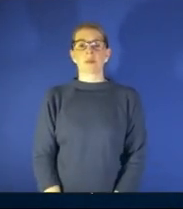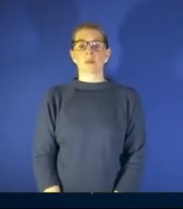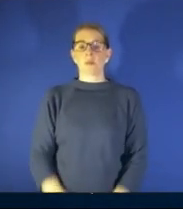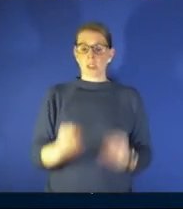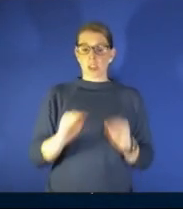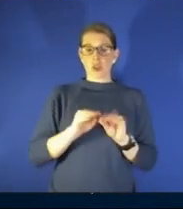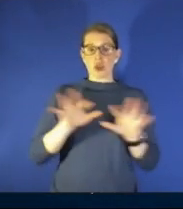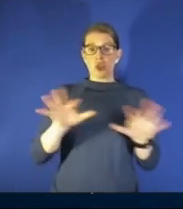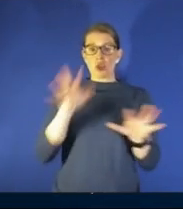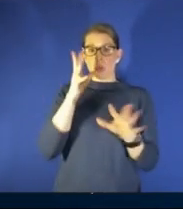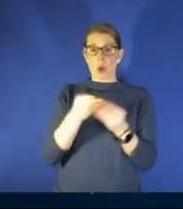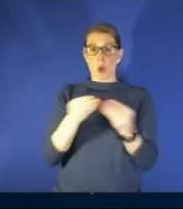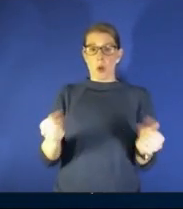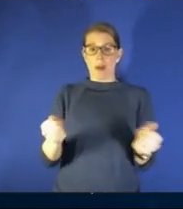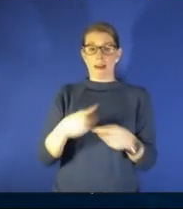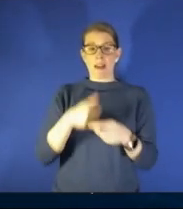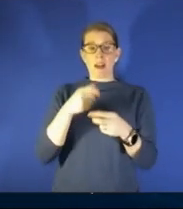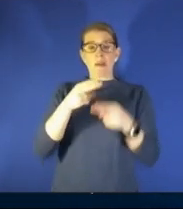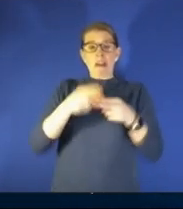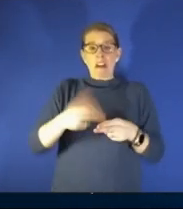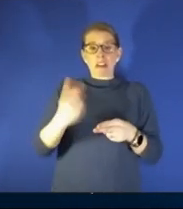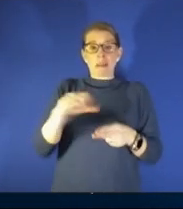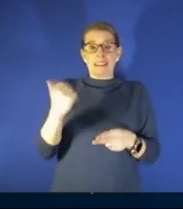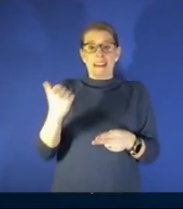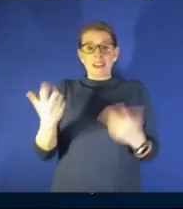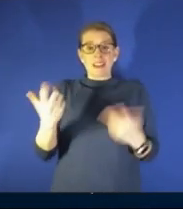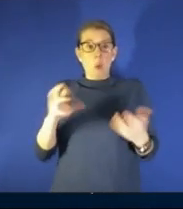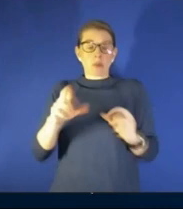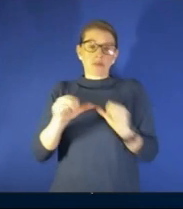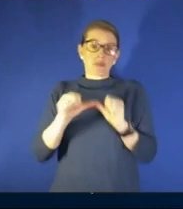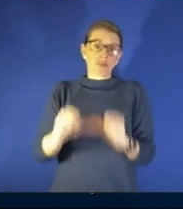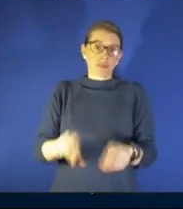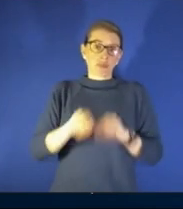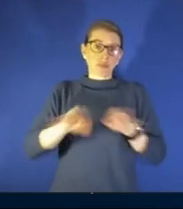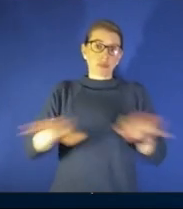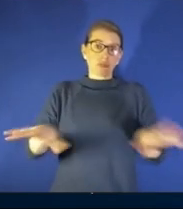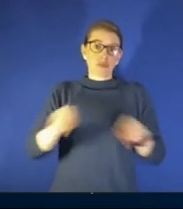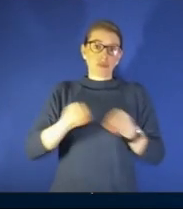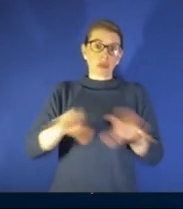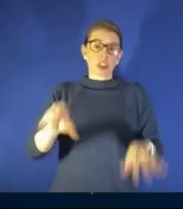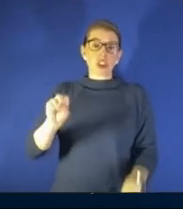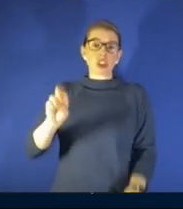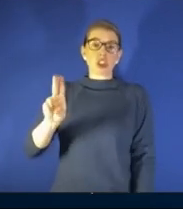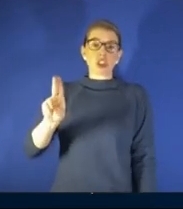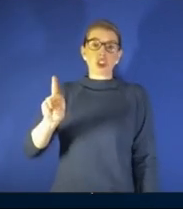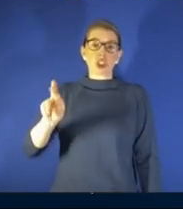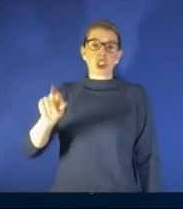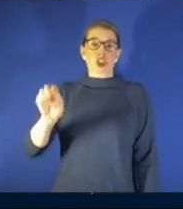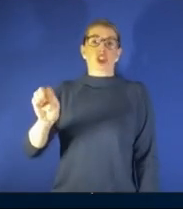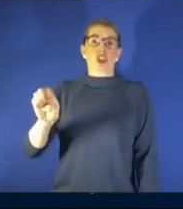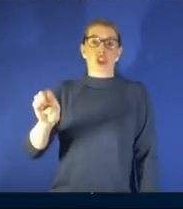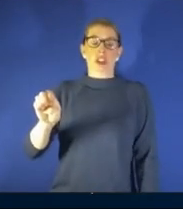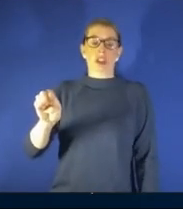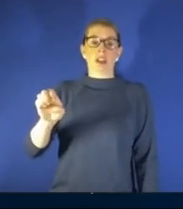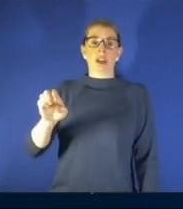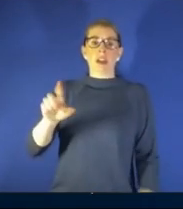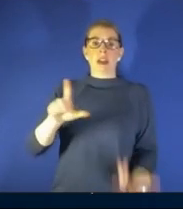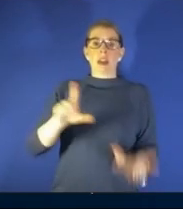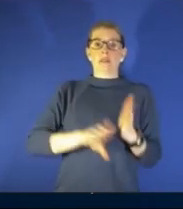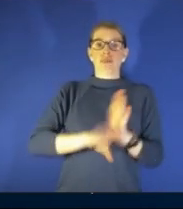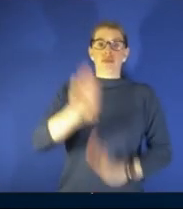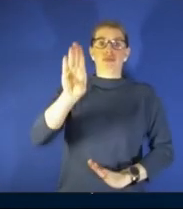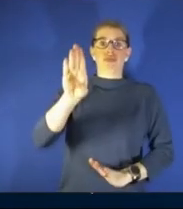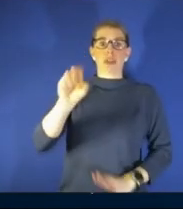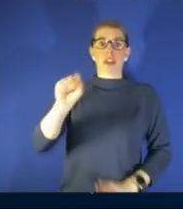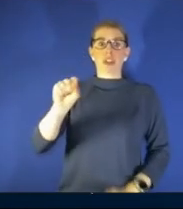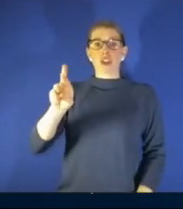will they be called something else or is it just going to be a continuation of surges or will that eventually these high spike surges or will it be like a